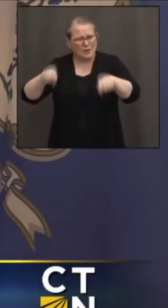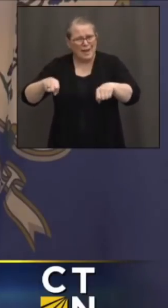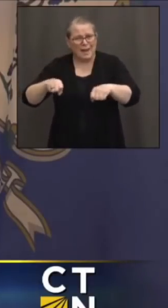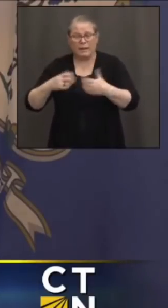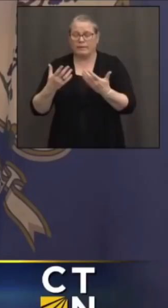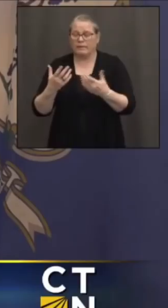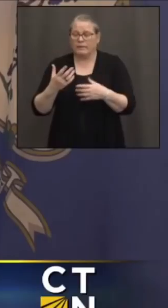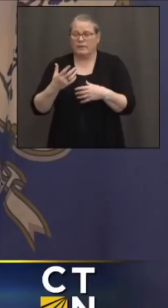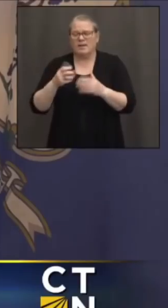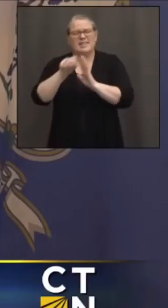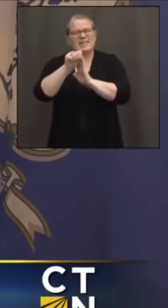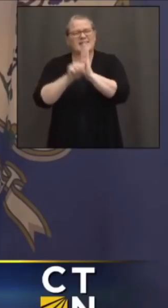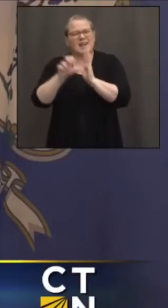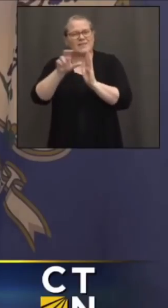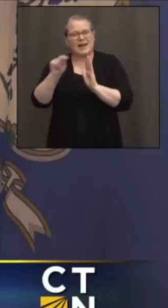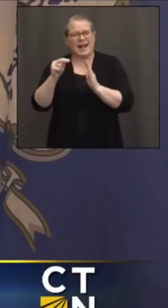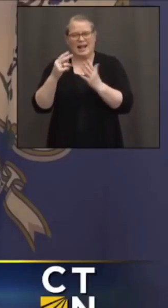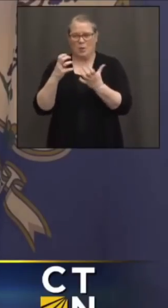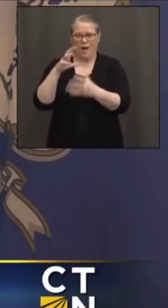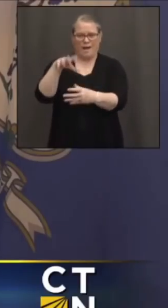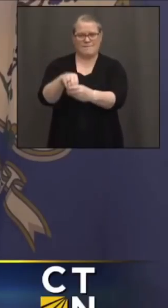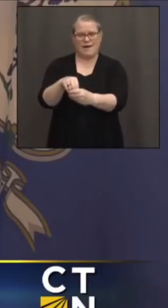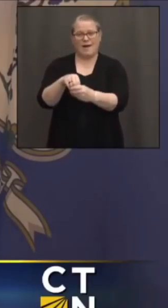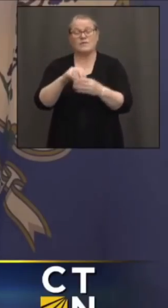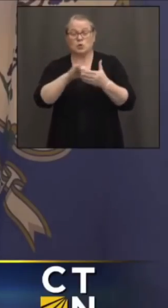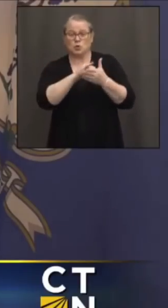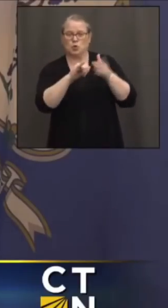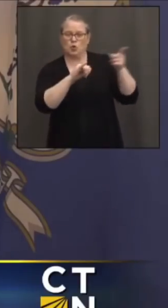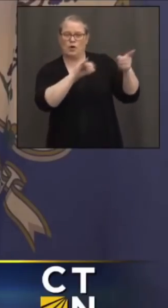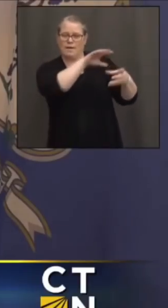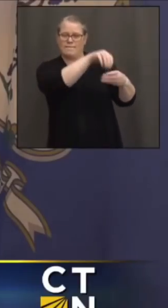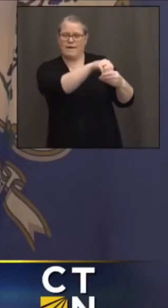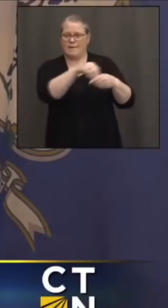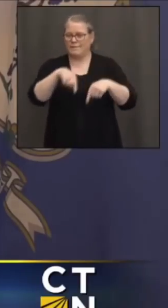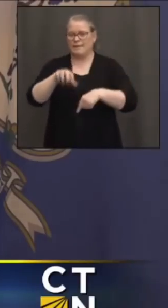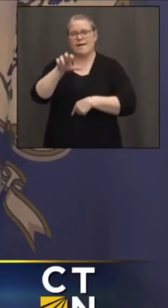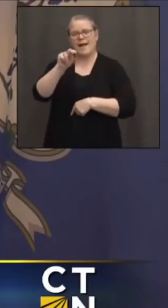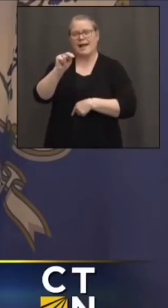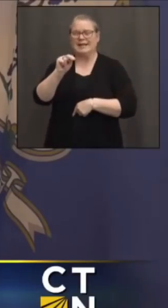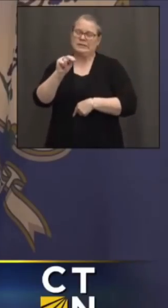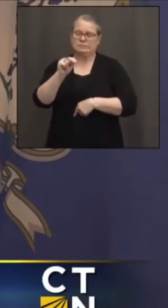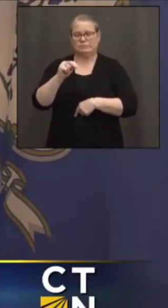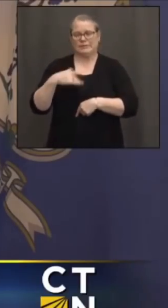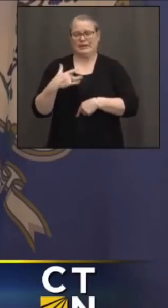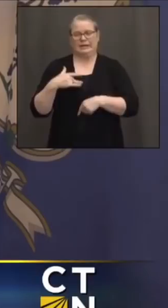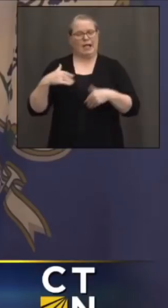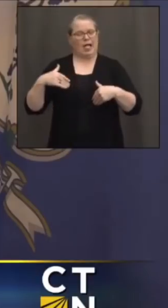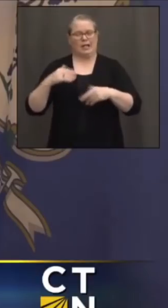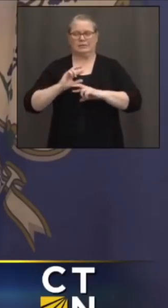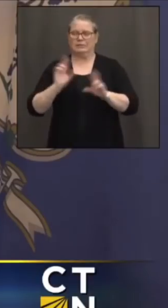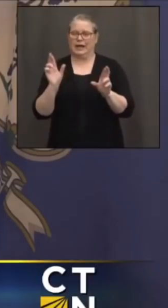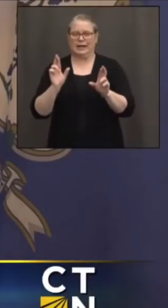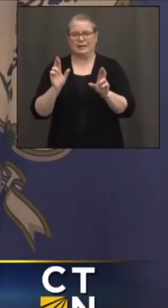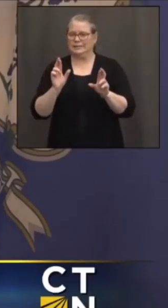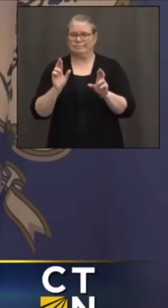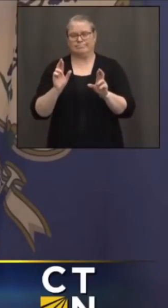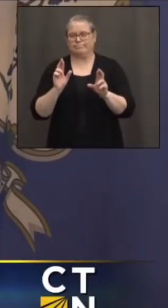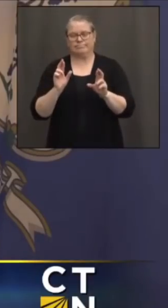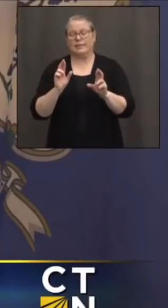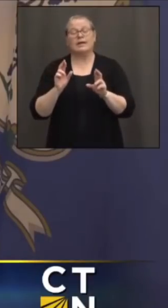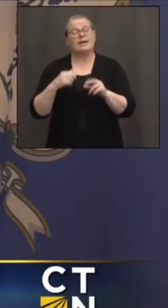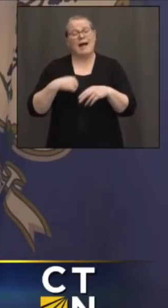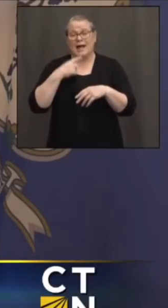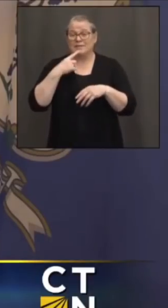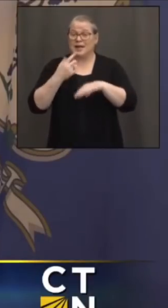like they are in New York, I don't think we've taken that step as yet. But as I've said before, and I alluded to during the